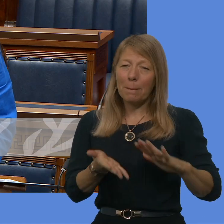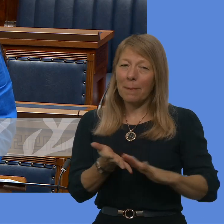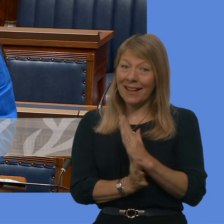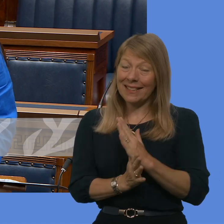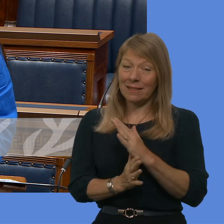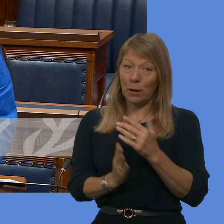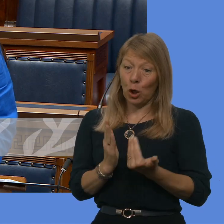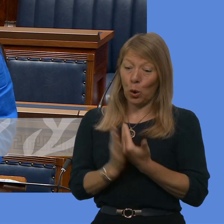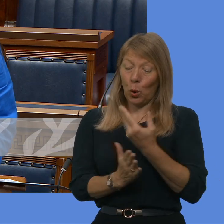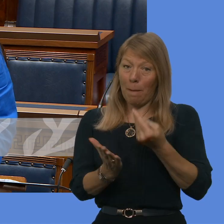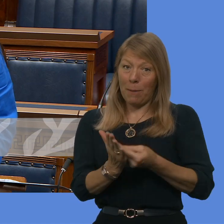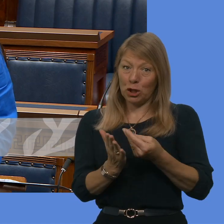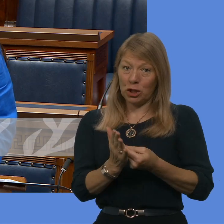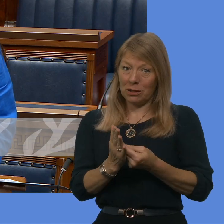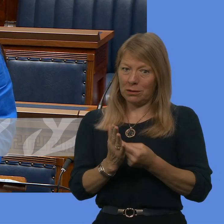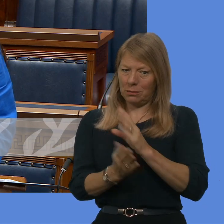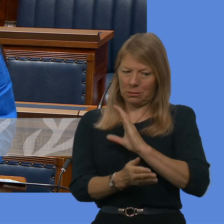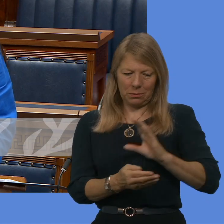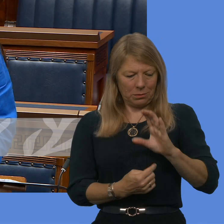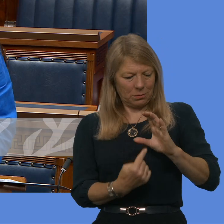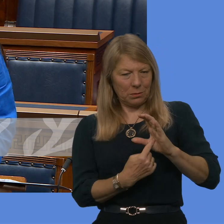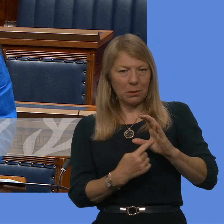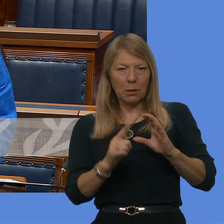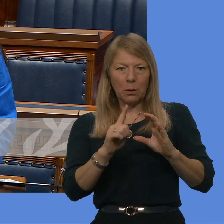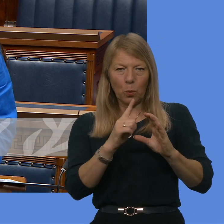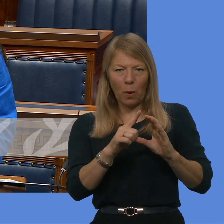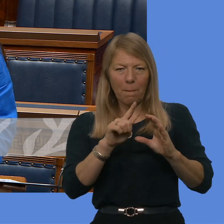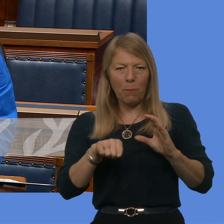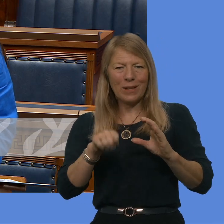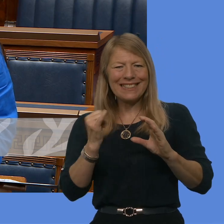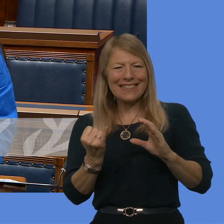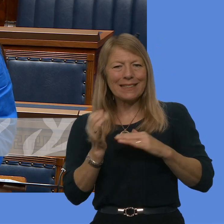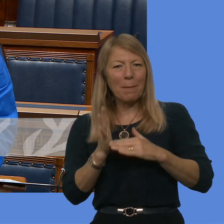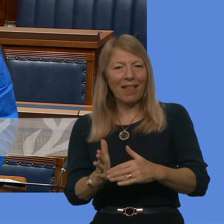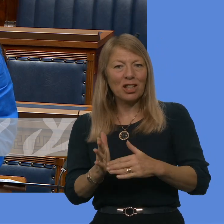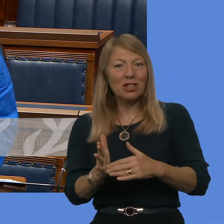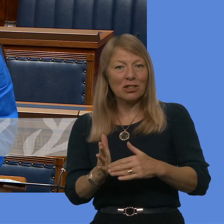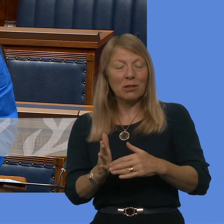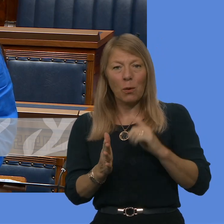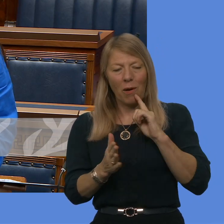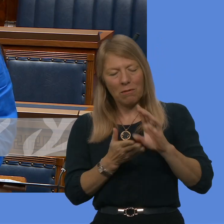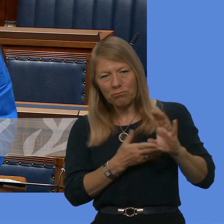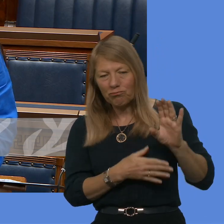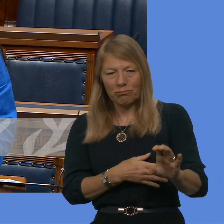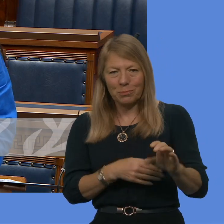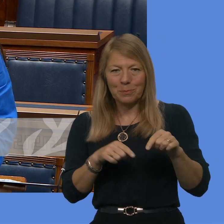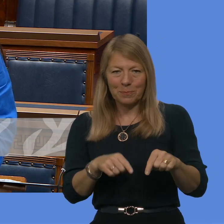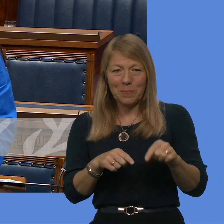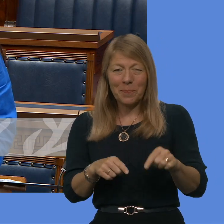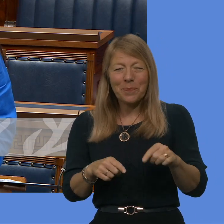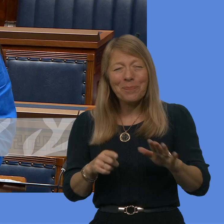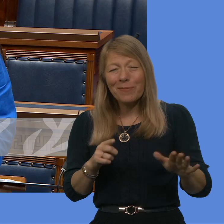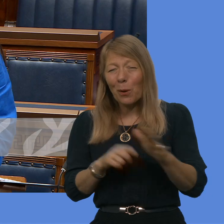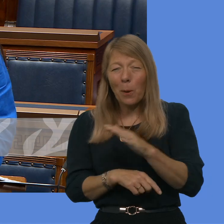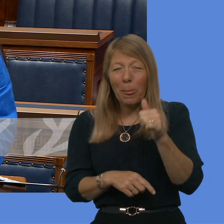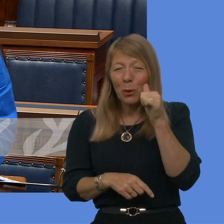for urgent actions in this year. That was supported by most of the executive. We all know that in our constituencies there are aspects of